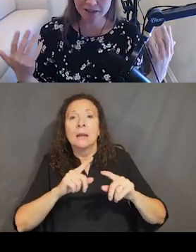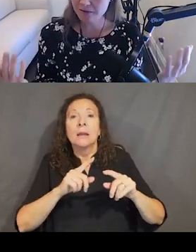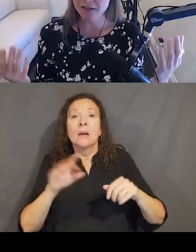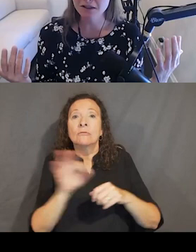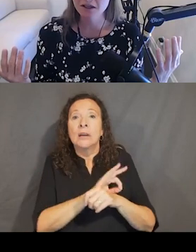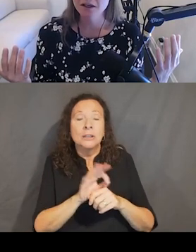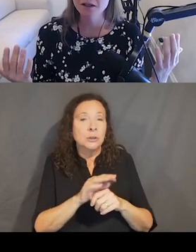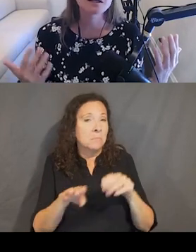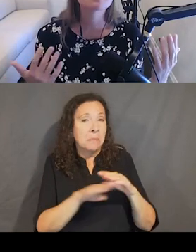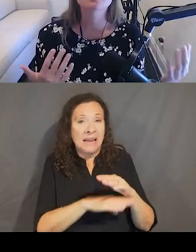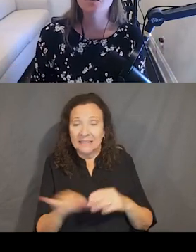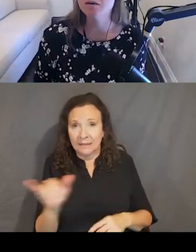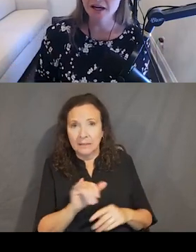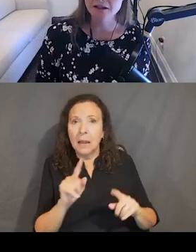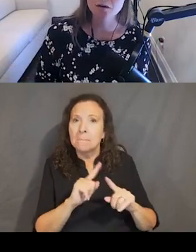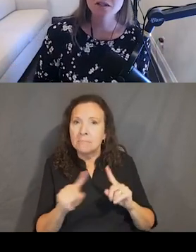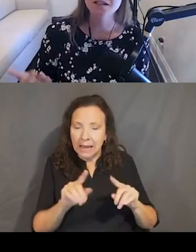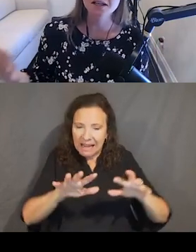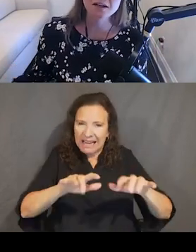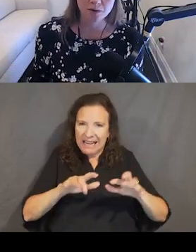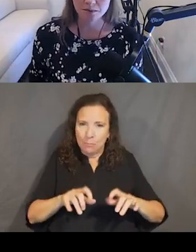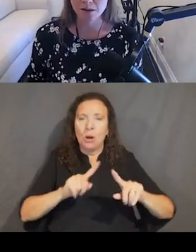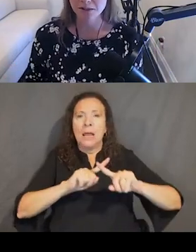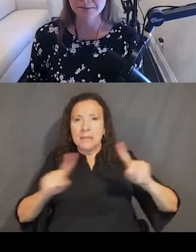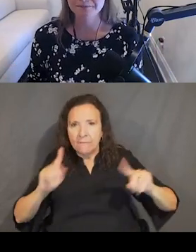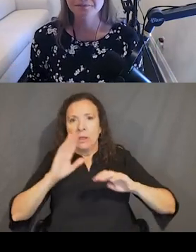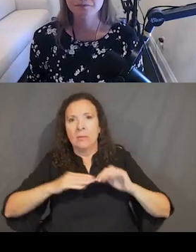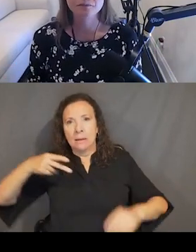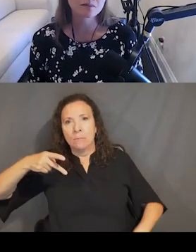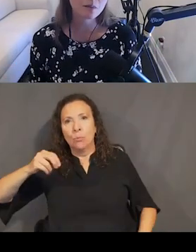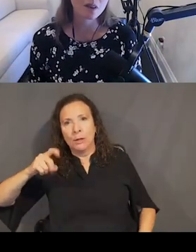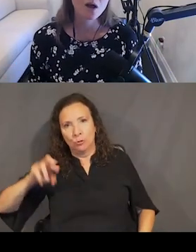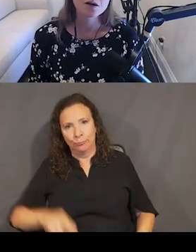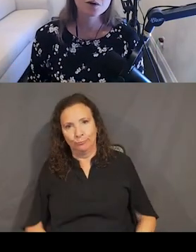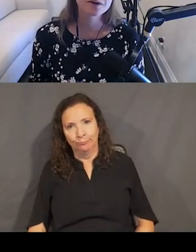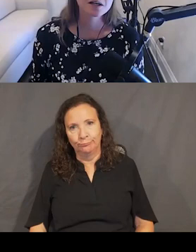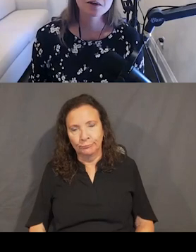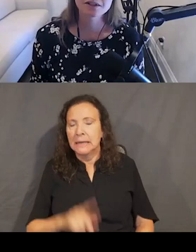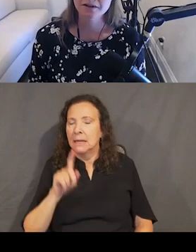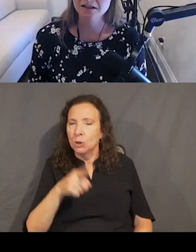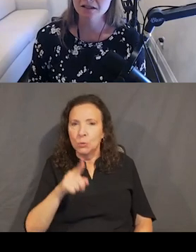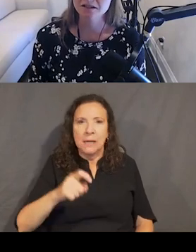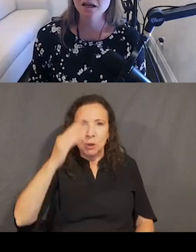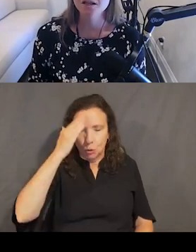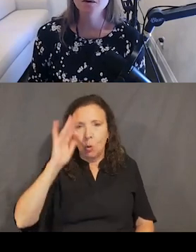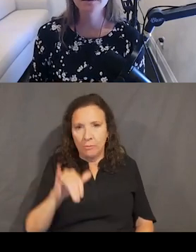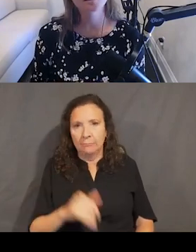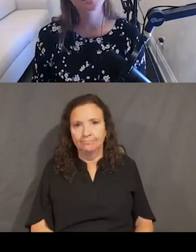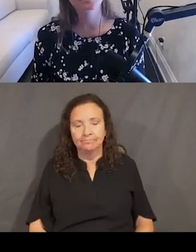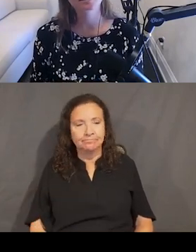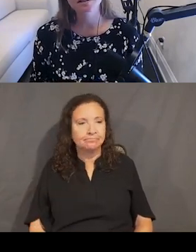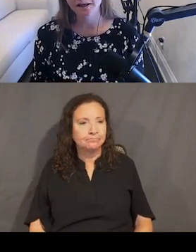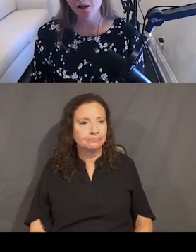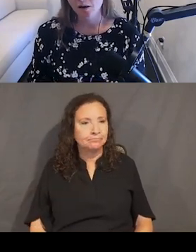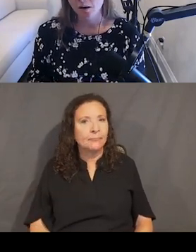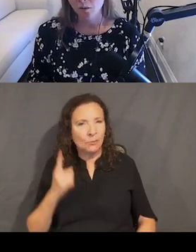actually really different. You need to know that in order to design for them properly. So for keyboard interactions, you want to think